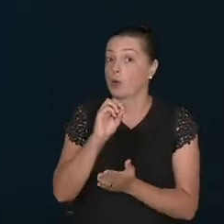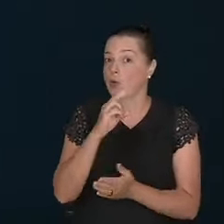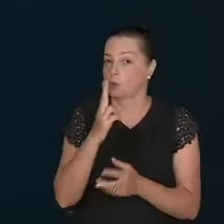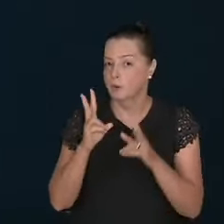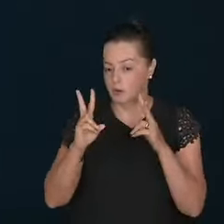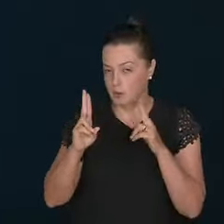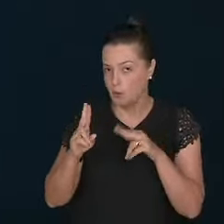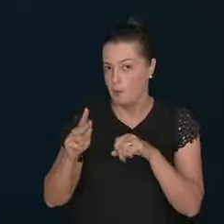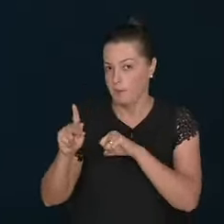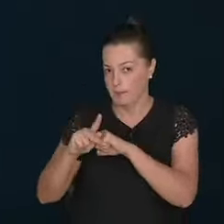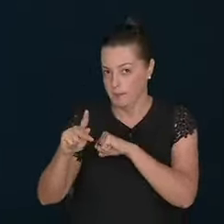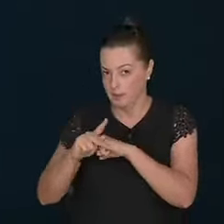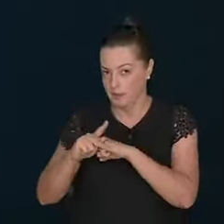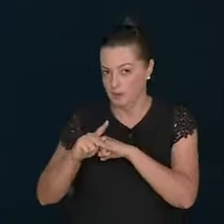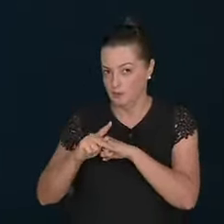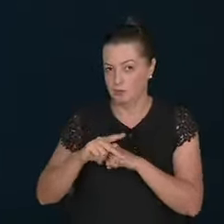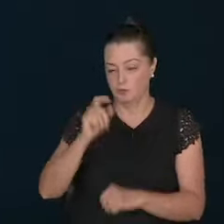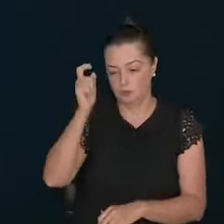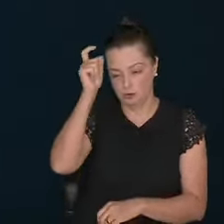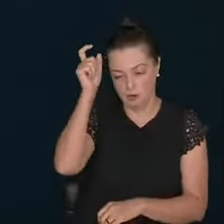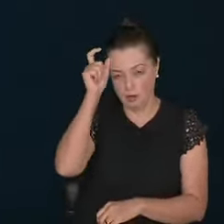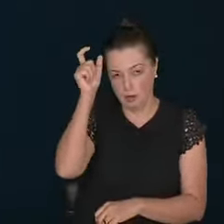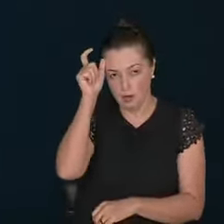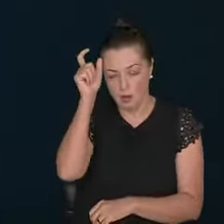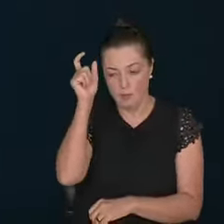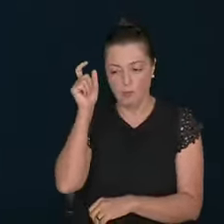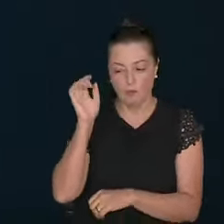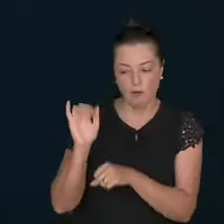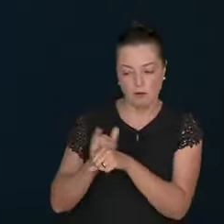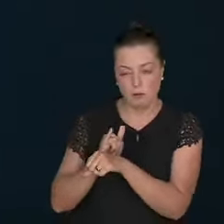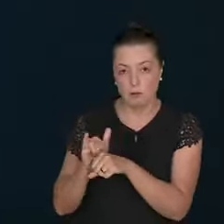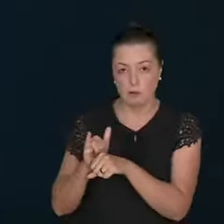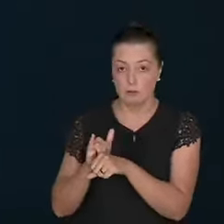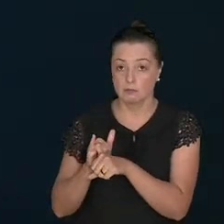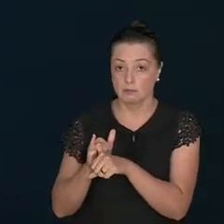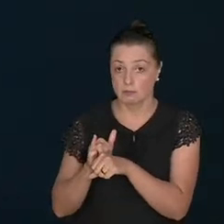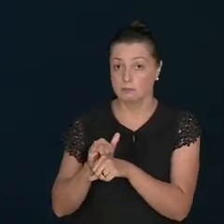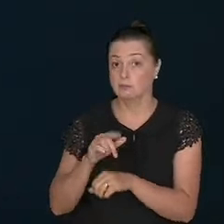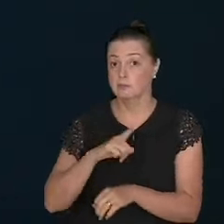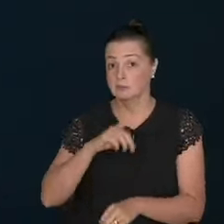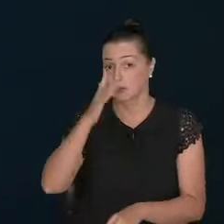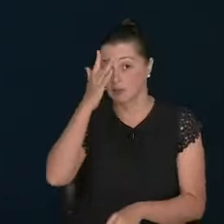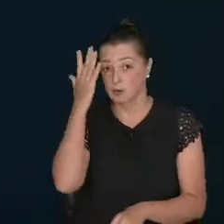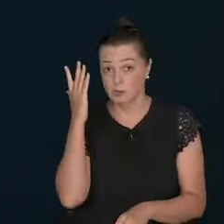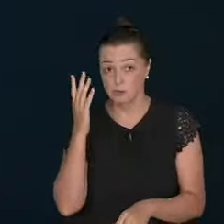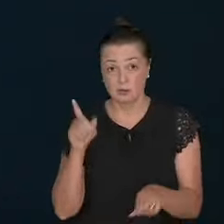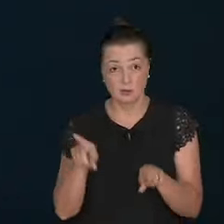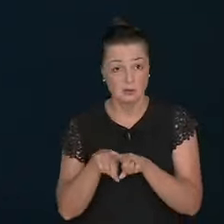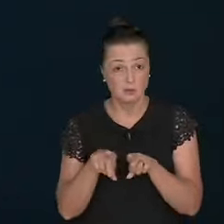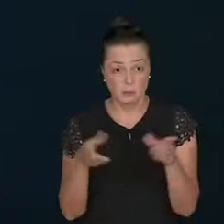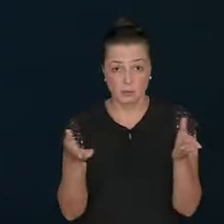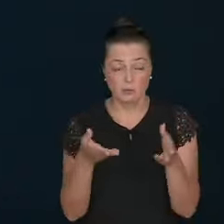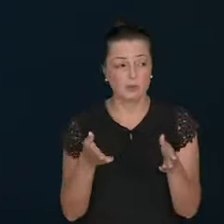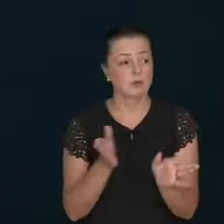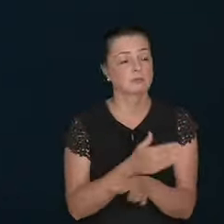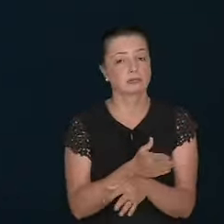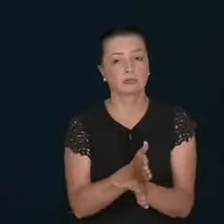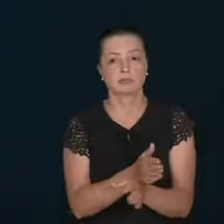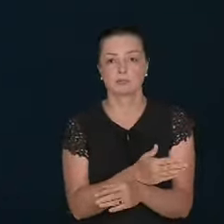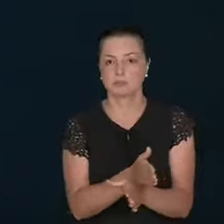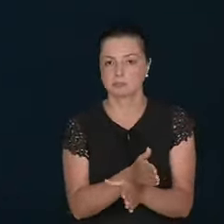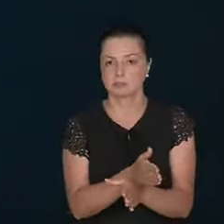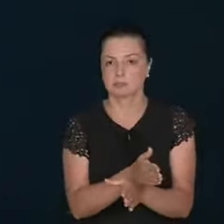surrounded by Satan. Like Peter. So. Those who are around. That are lost. They think.